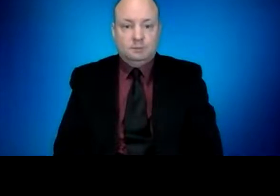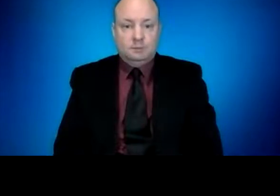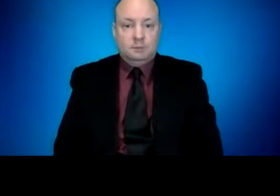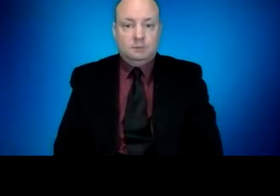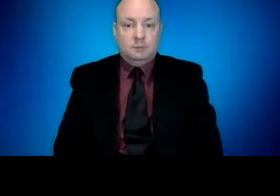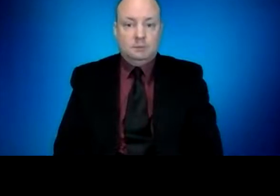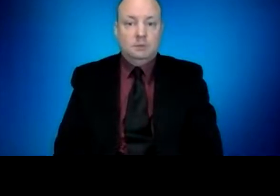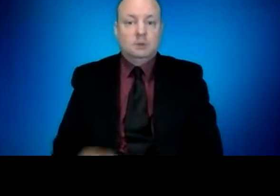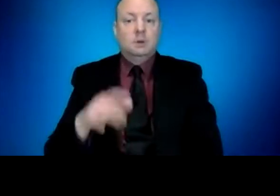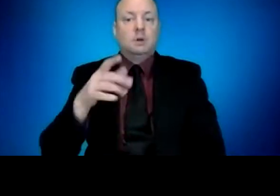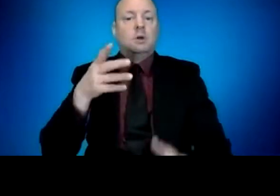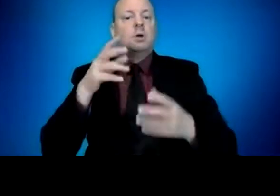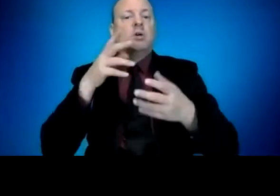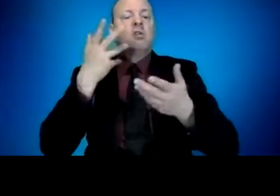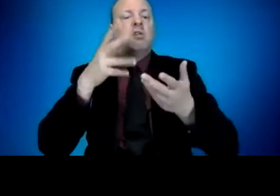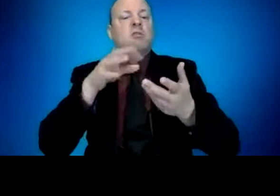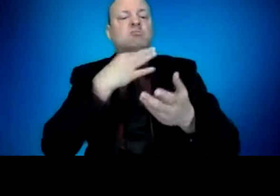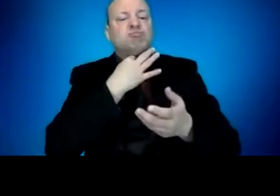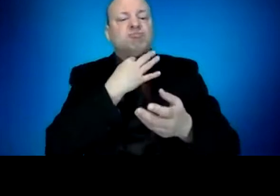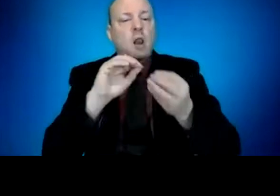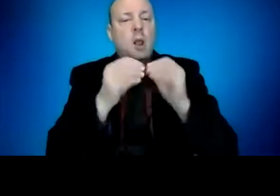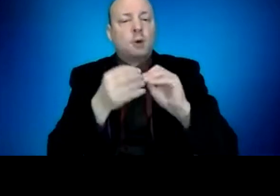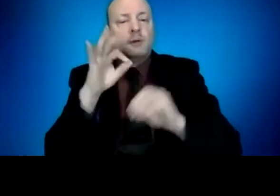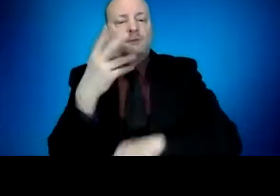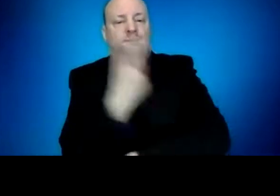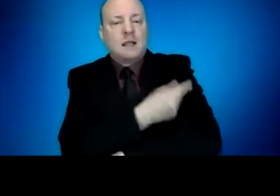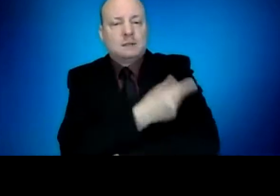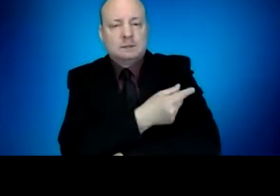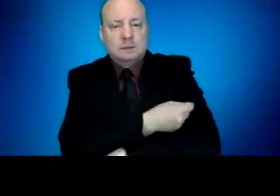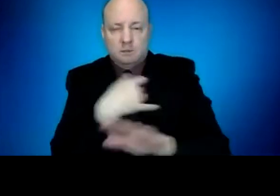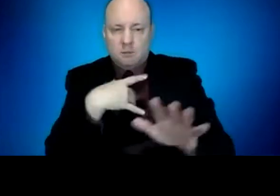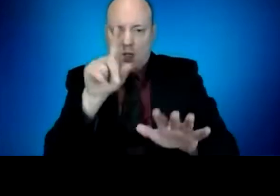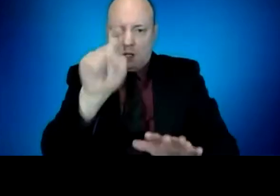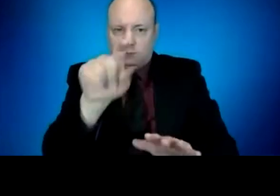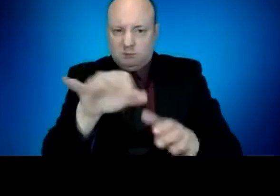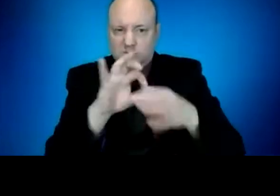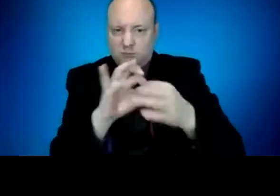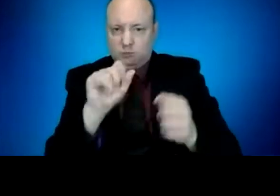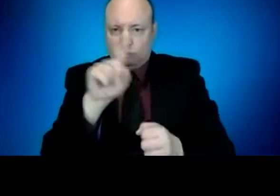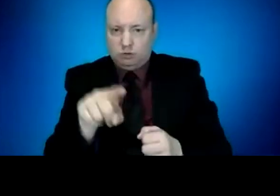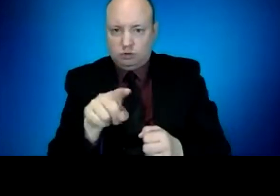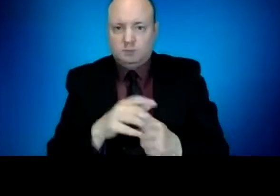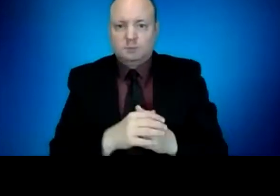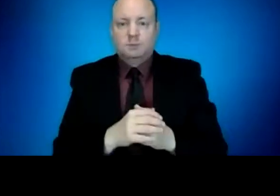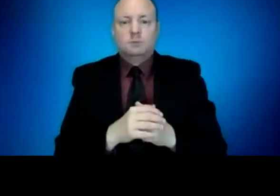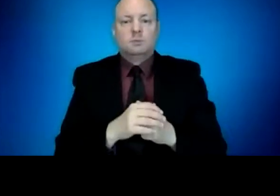mention today that there's a slower number of people getting or excitement around getting the vaccine. So why not